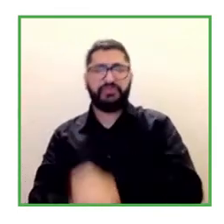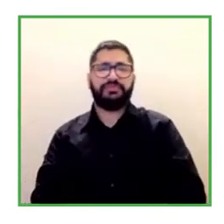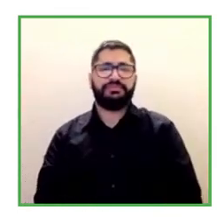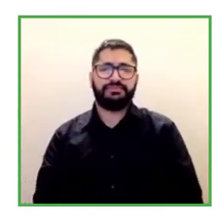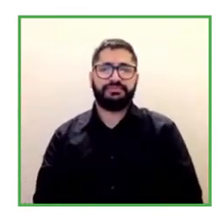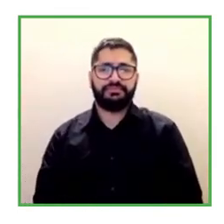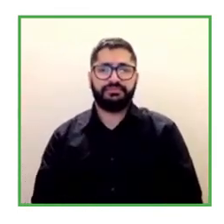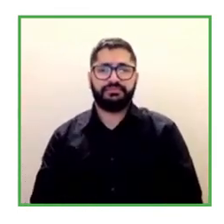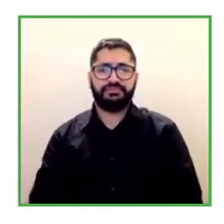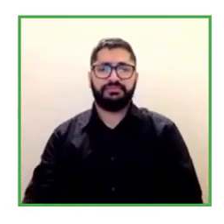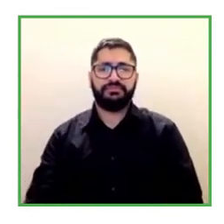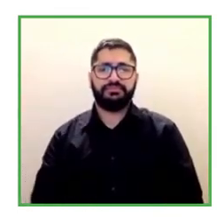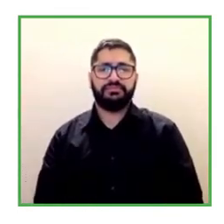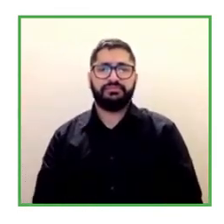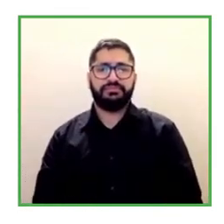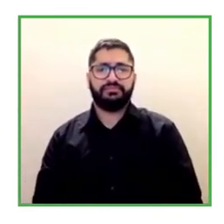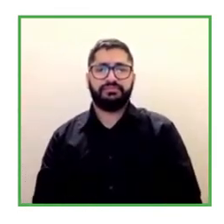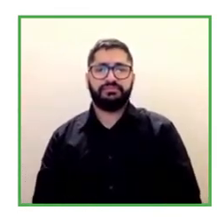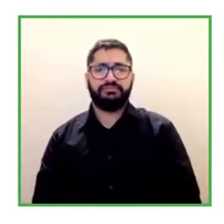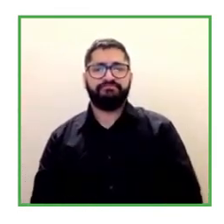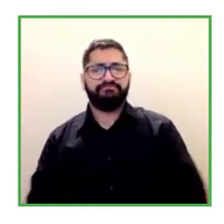workers and that sustainability